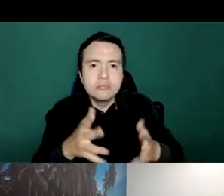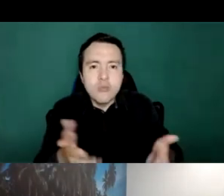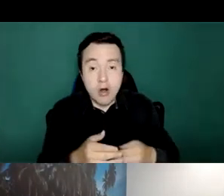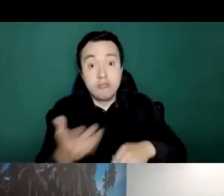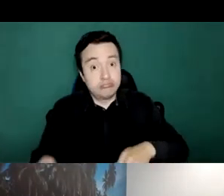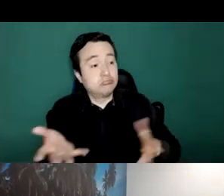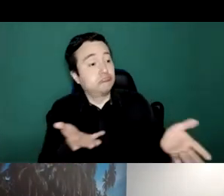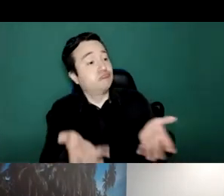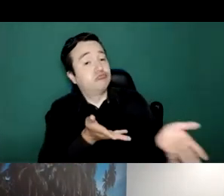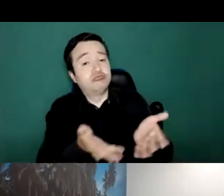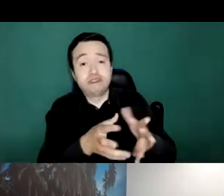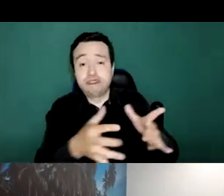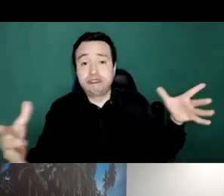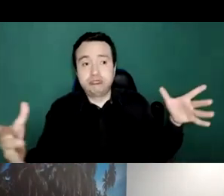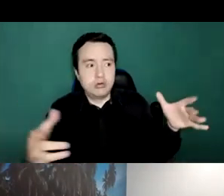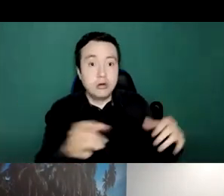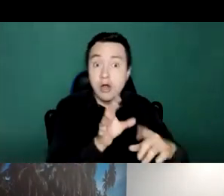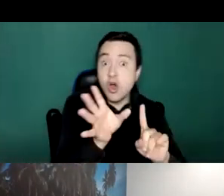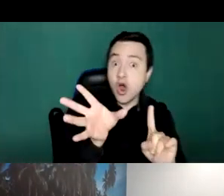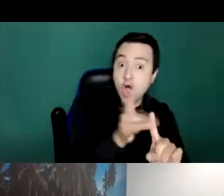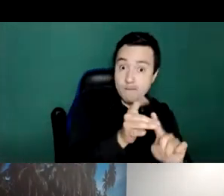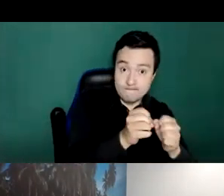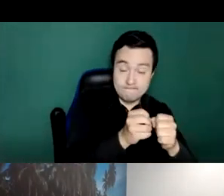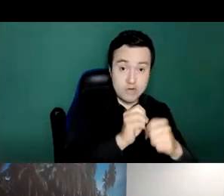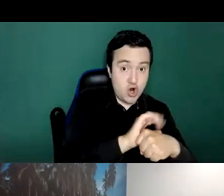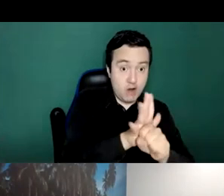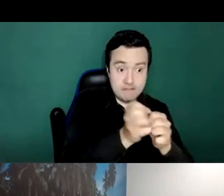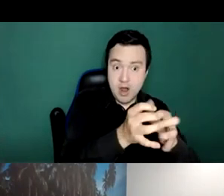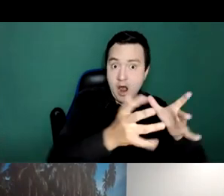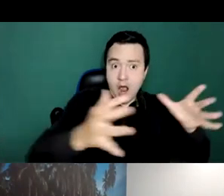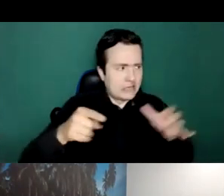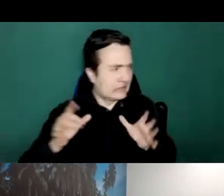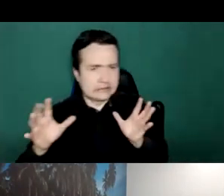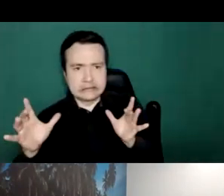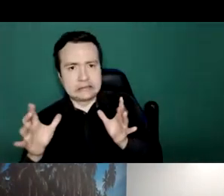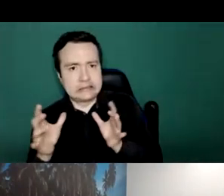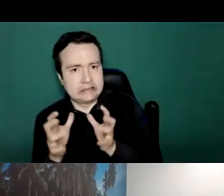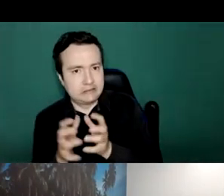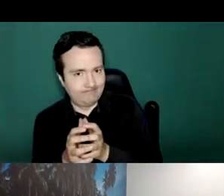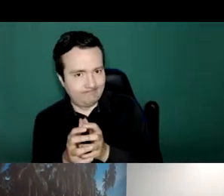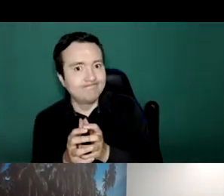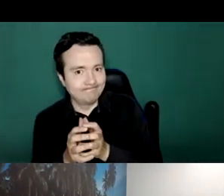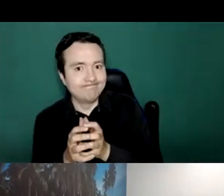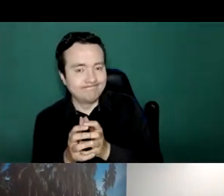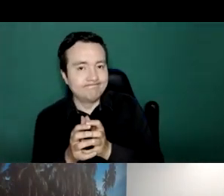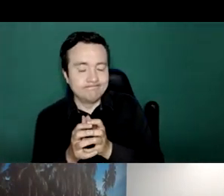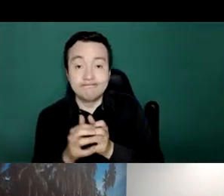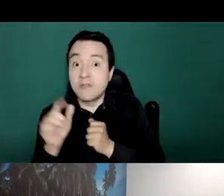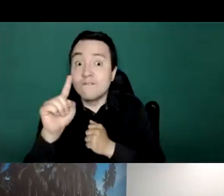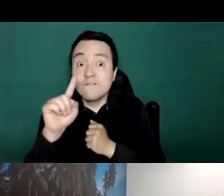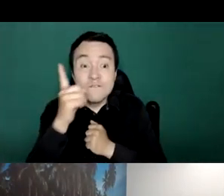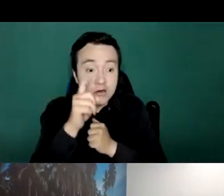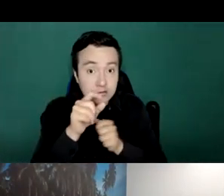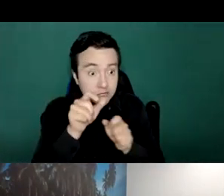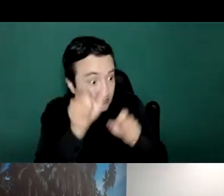reduced in hospitals and in primary care because the